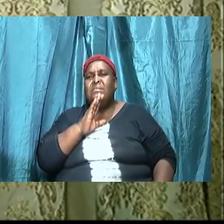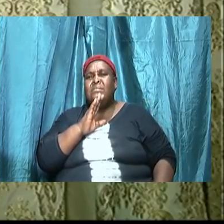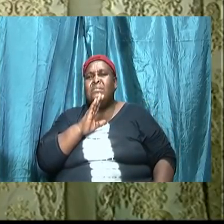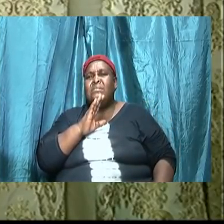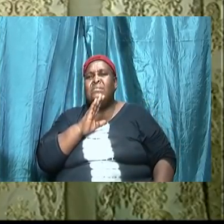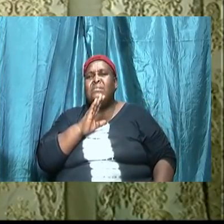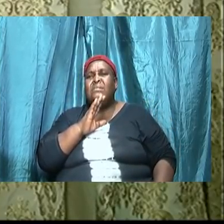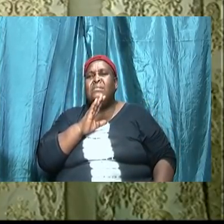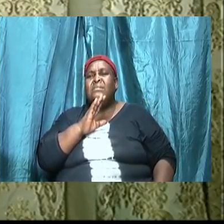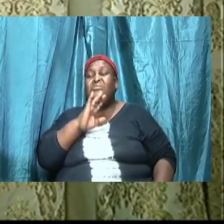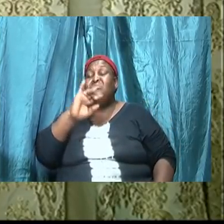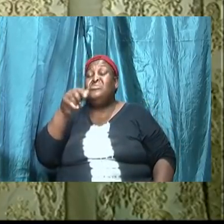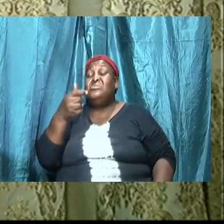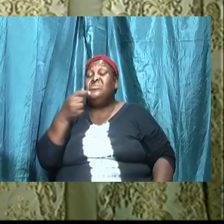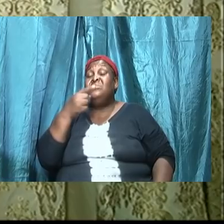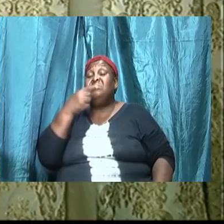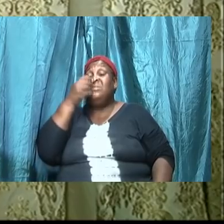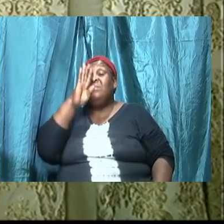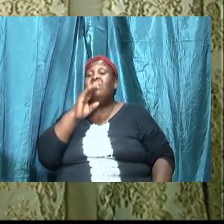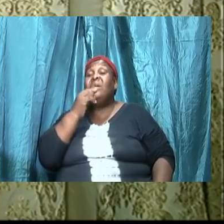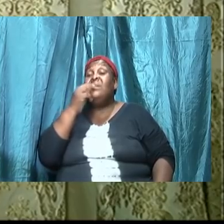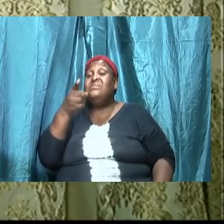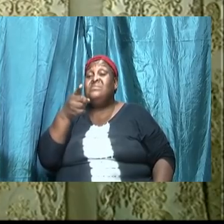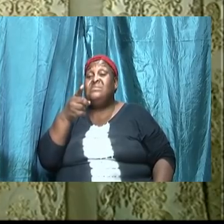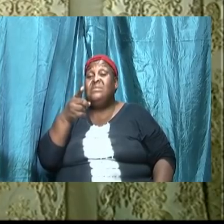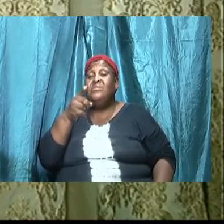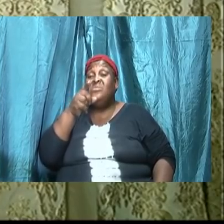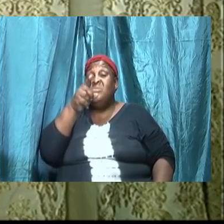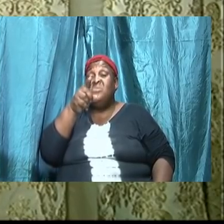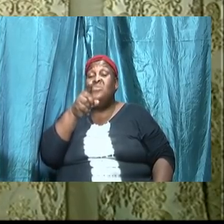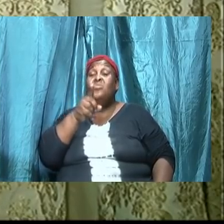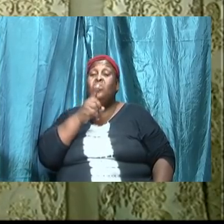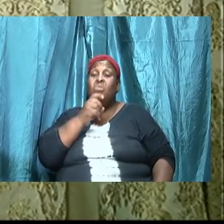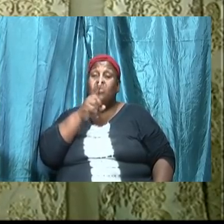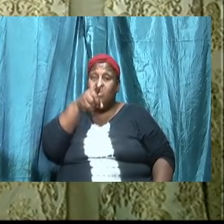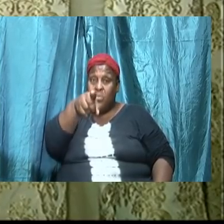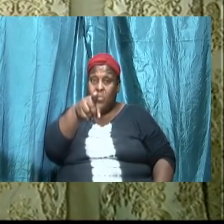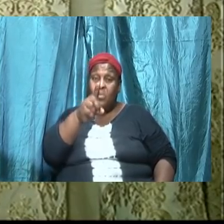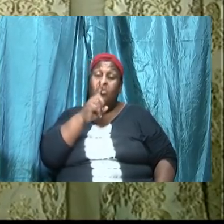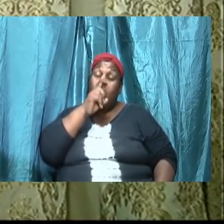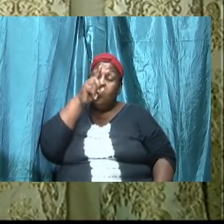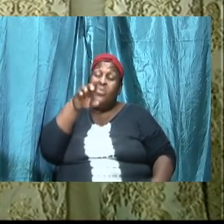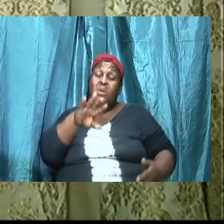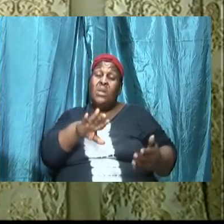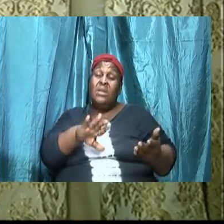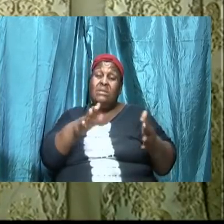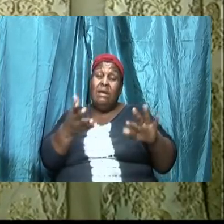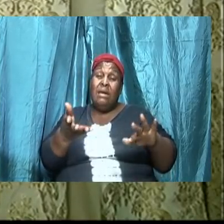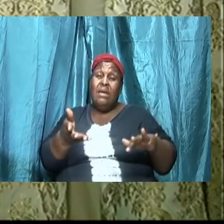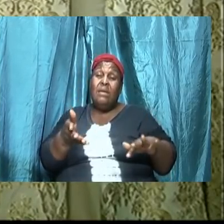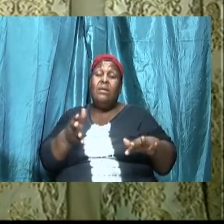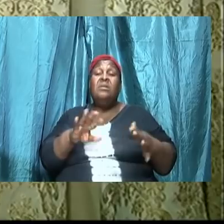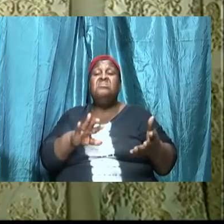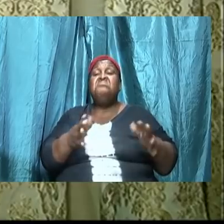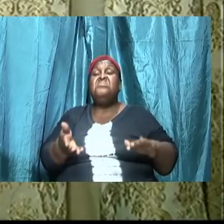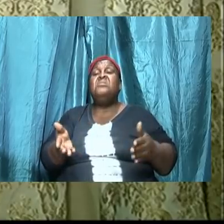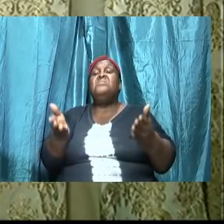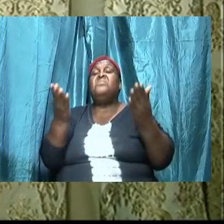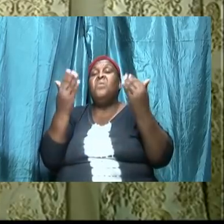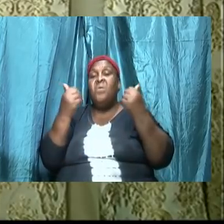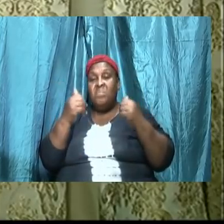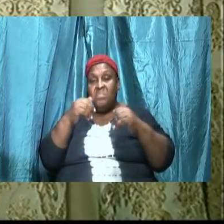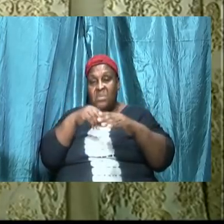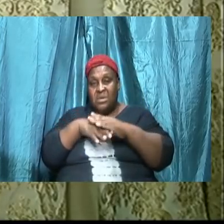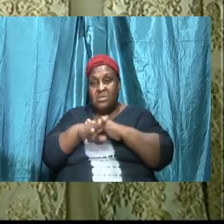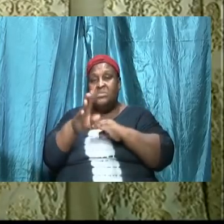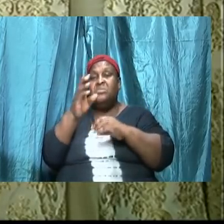said you shall surely die death came first separation from God and physical death came into the world